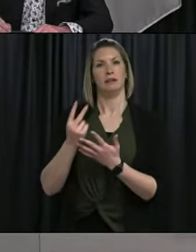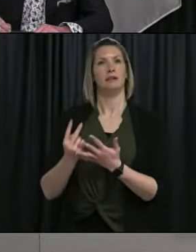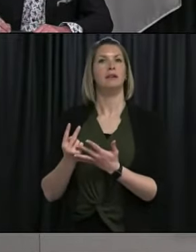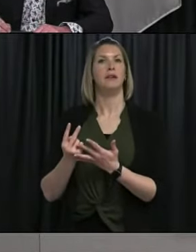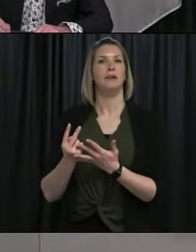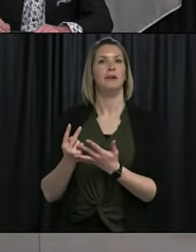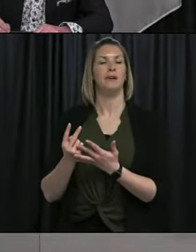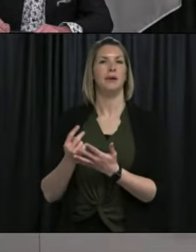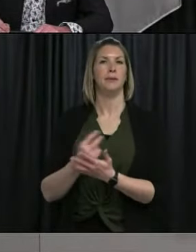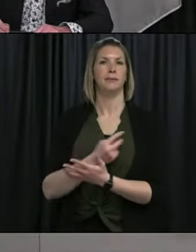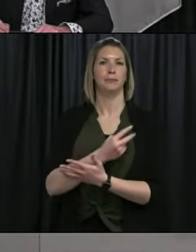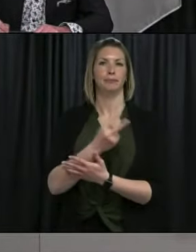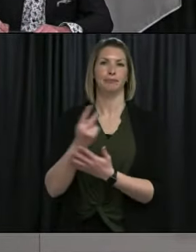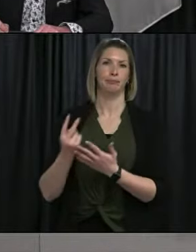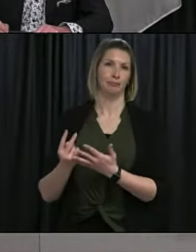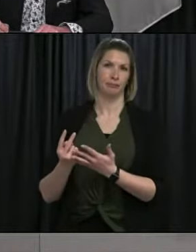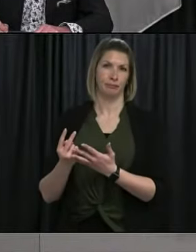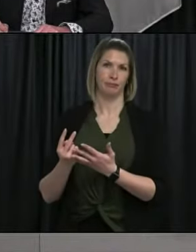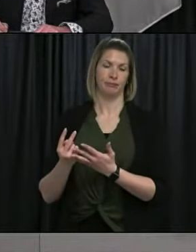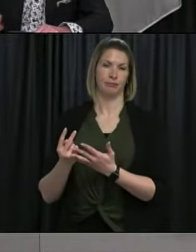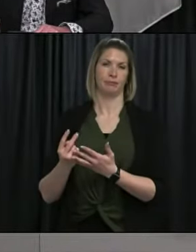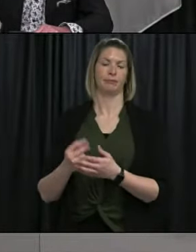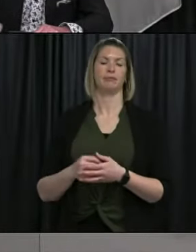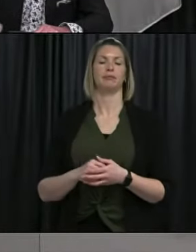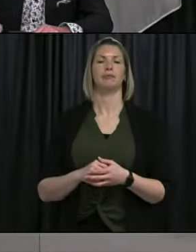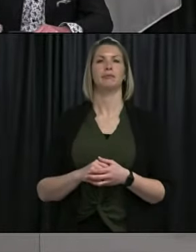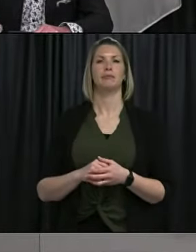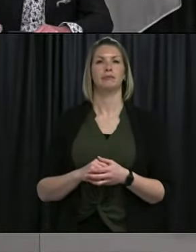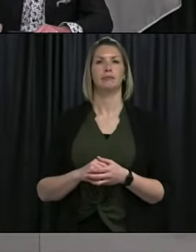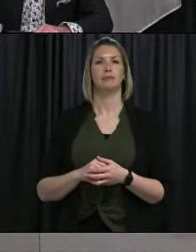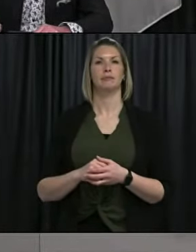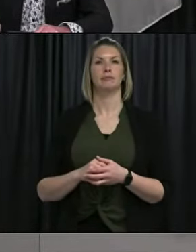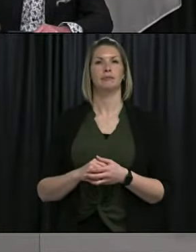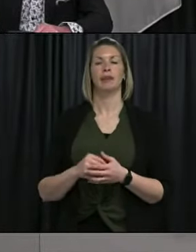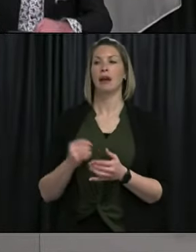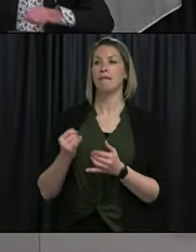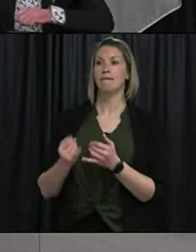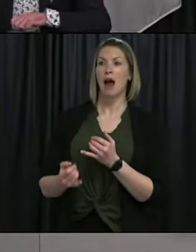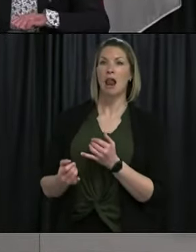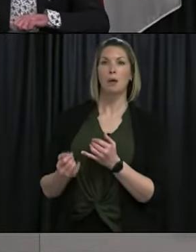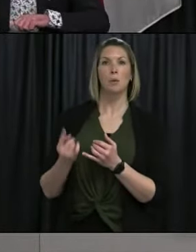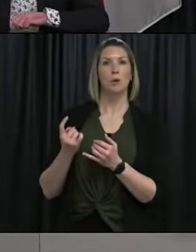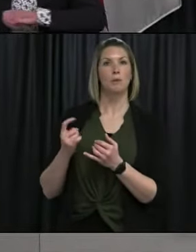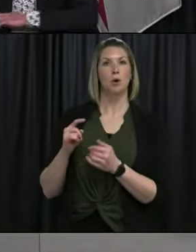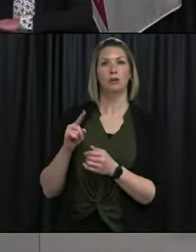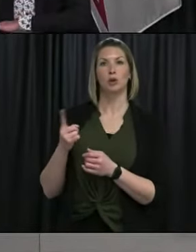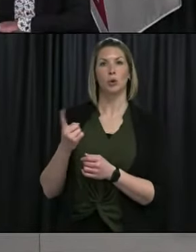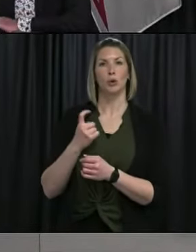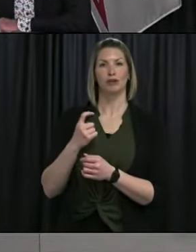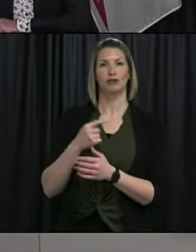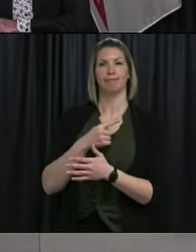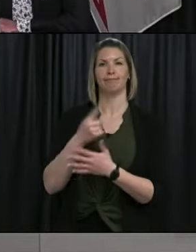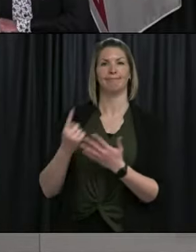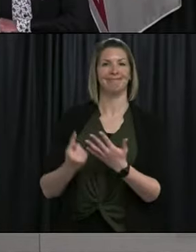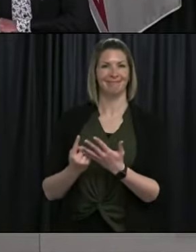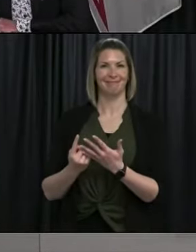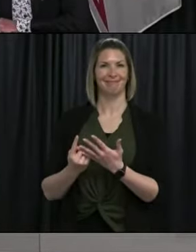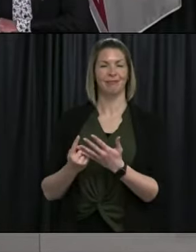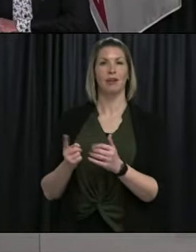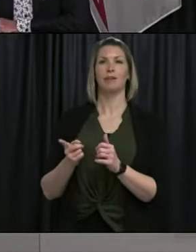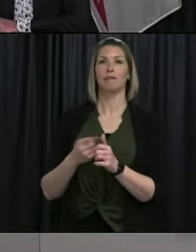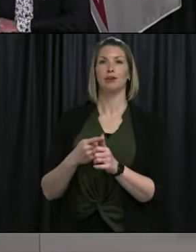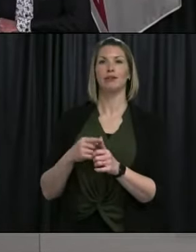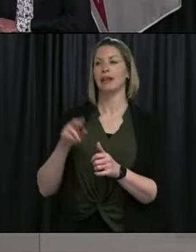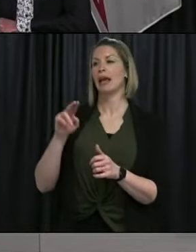to ask one question and one follow-up per round. Following this, I'll ask each reporter if they have one final question. Our first questions are from